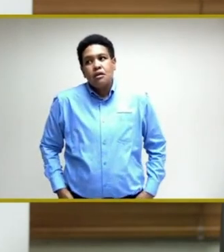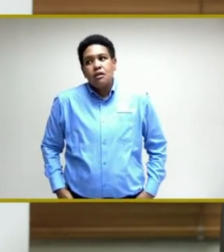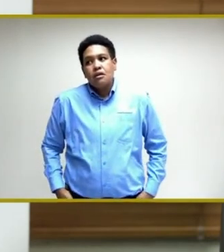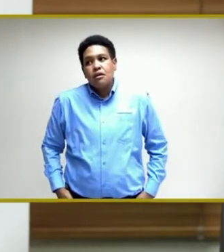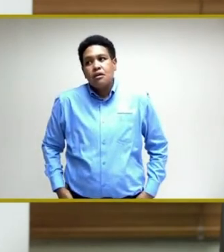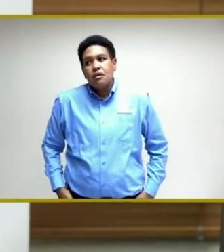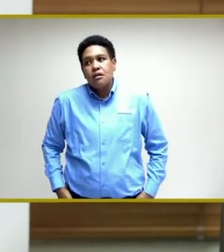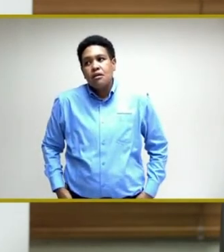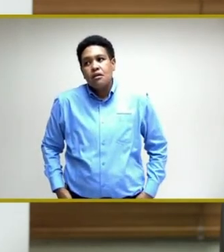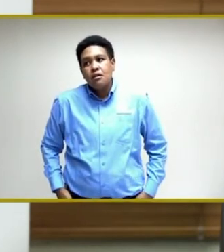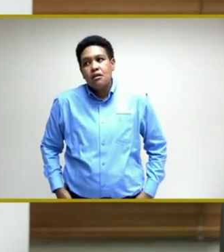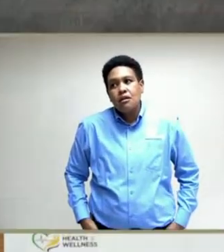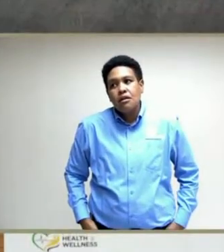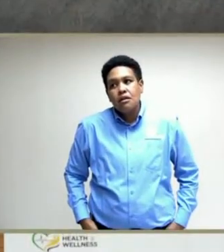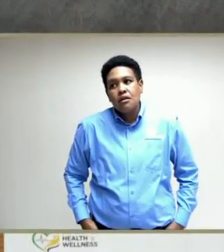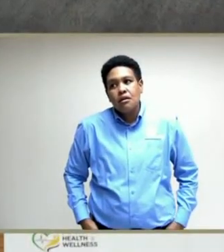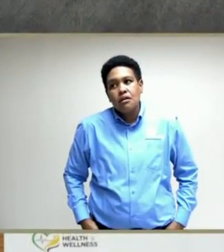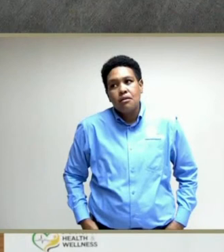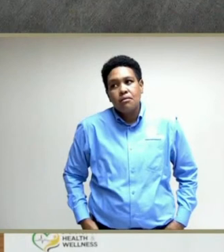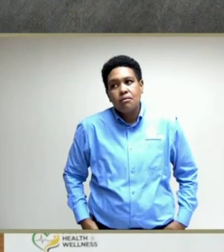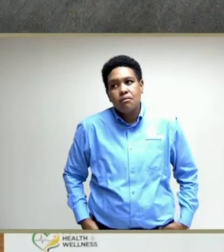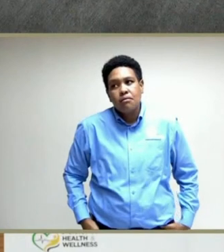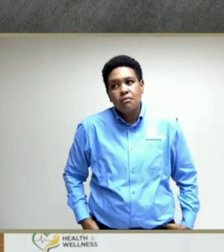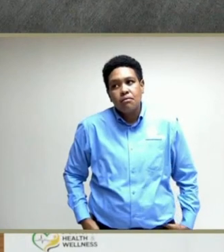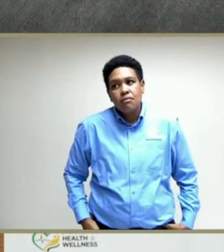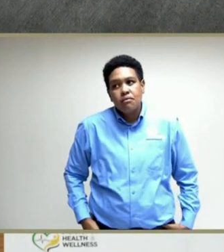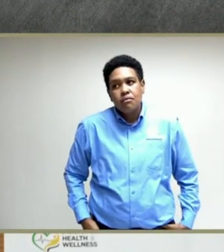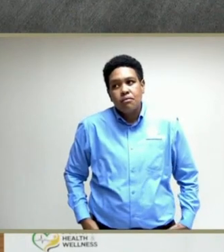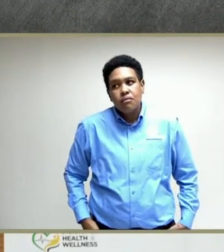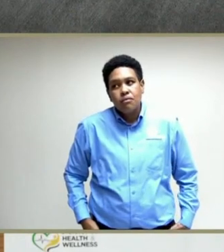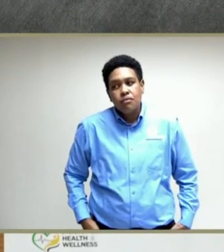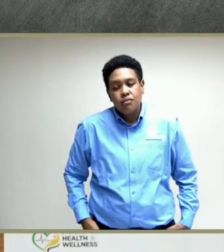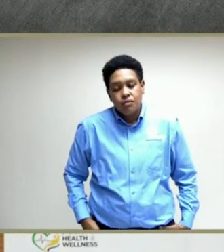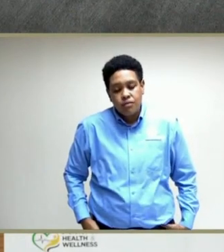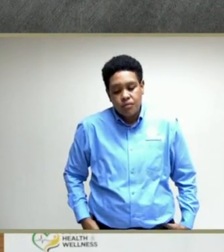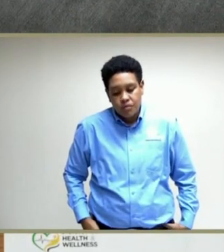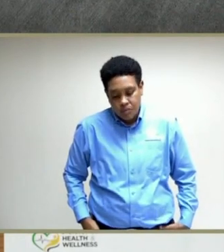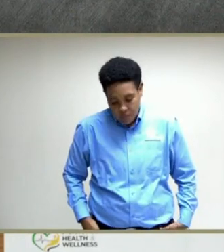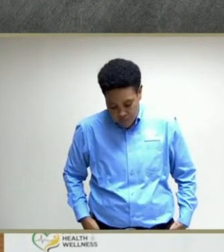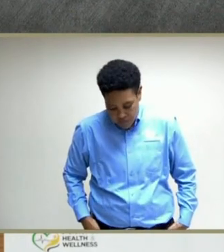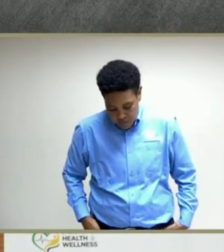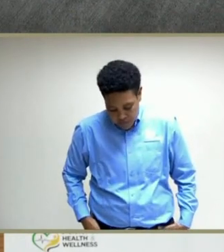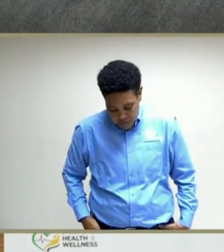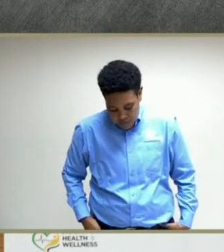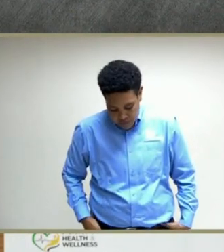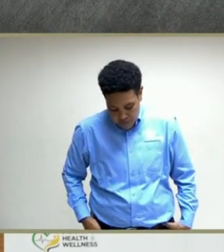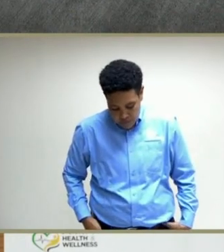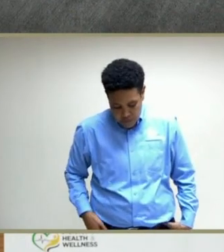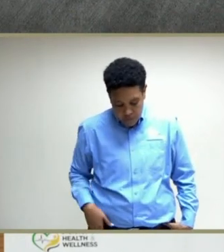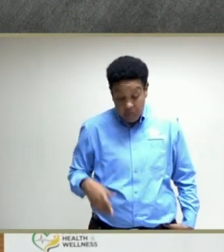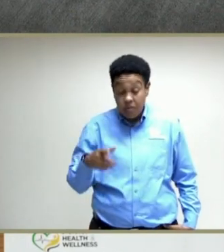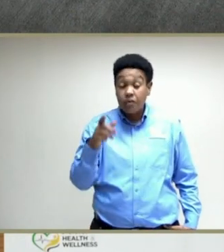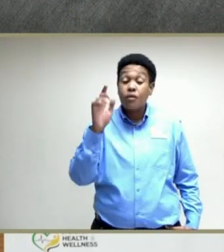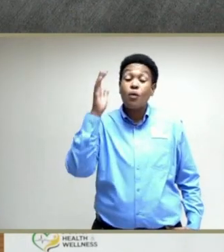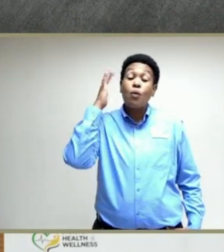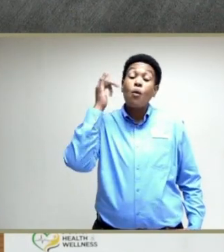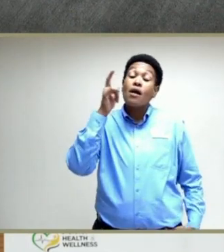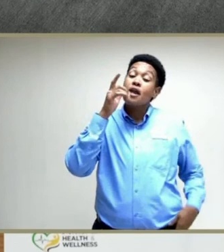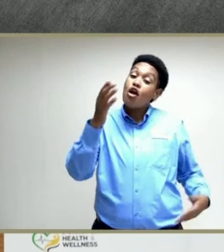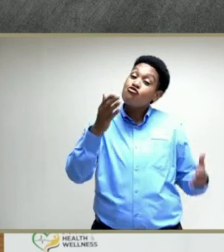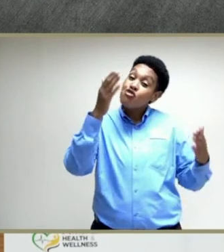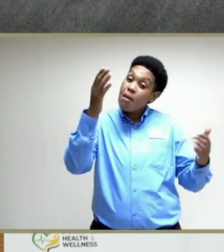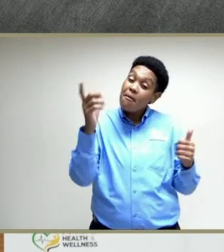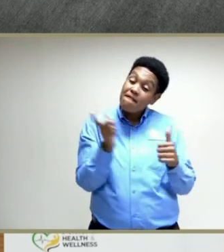Hence the question, Minister. I'm not quite sure whether you answered the question as to why our recommendation was not taken from the very outset. It was recognized